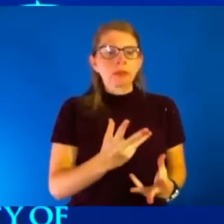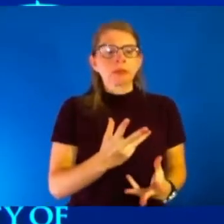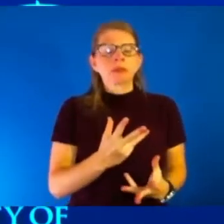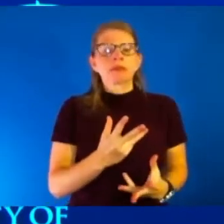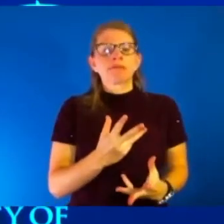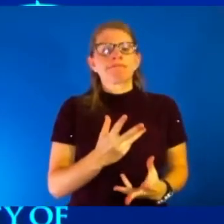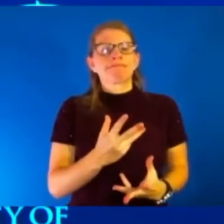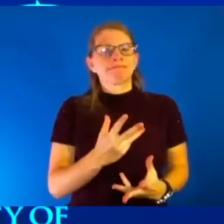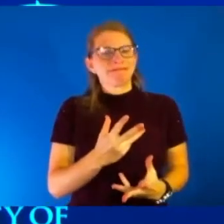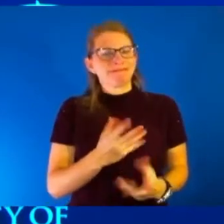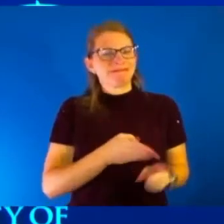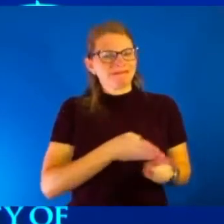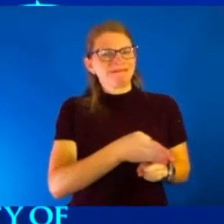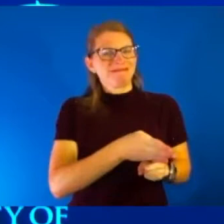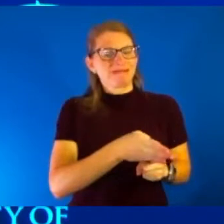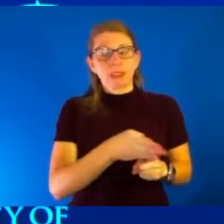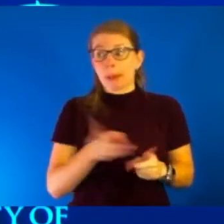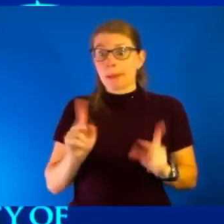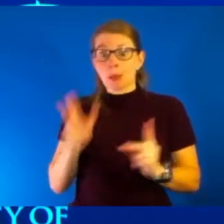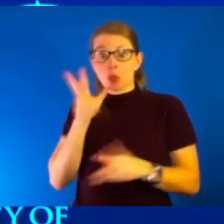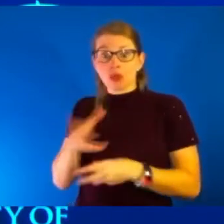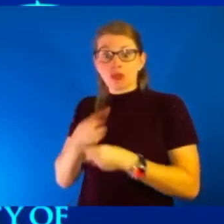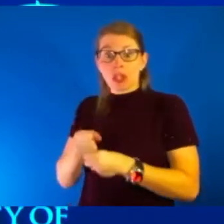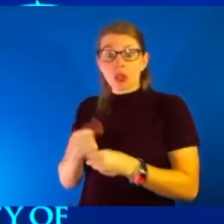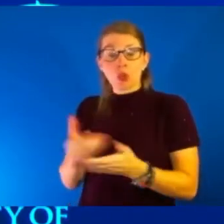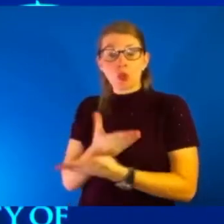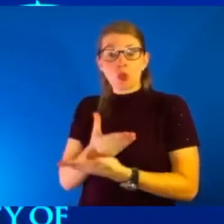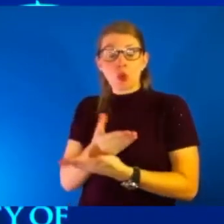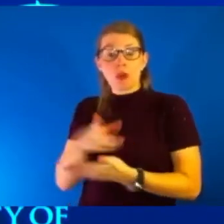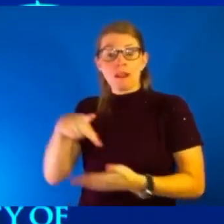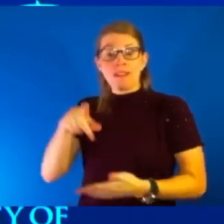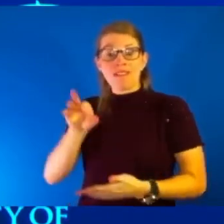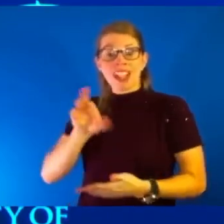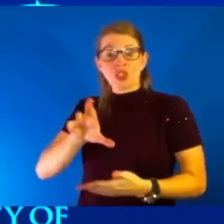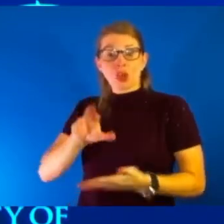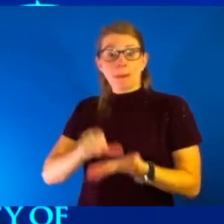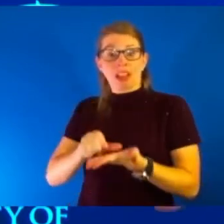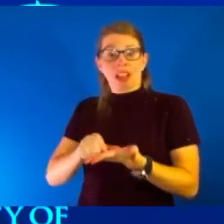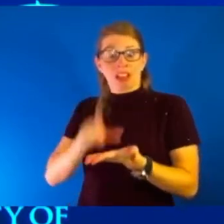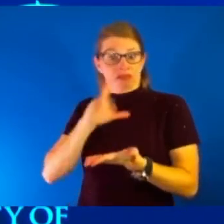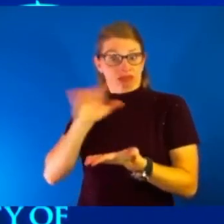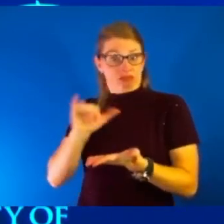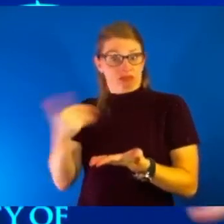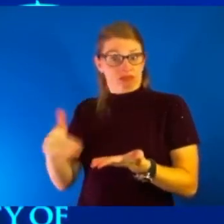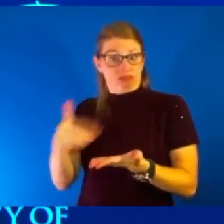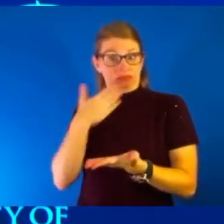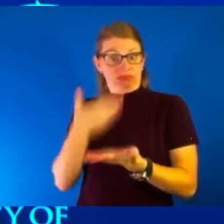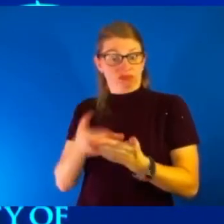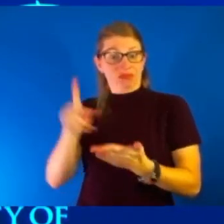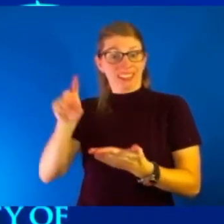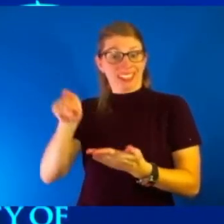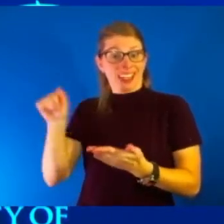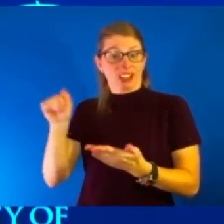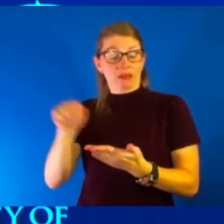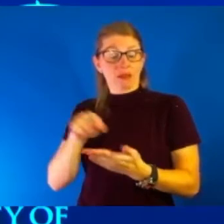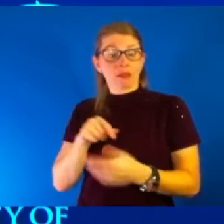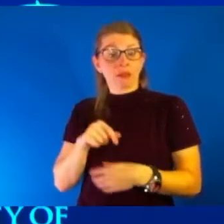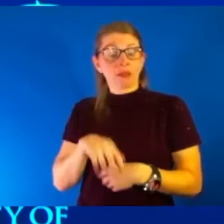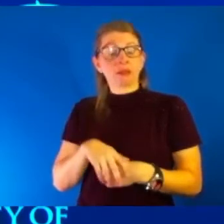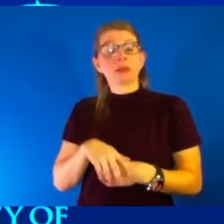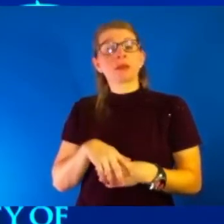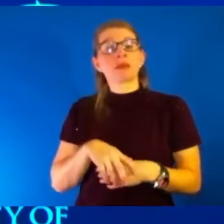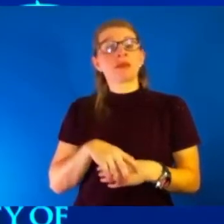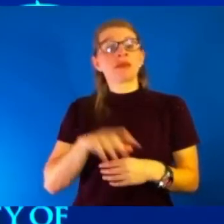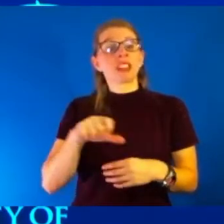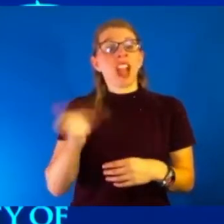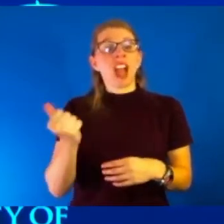to me, folks are going to probably trust this new Pfizer pill, right? I mean, why wouldn't you? It looks like a really good data and we got to see all the data, but let's assume it's as good as they say it is. And all these other new